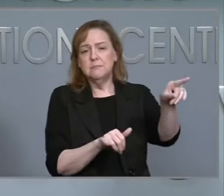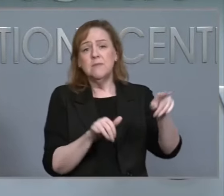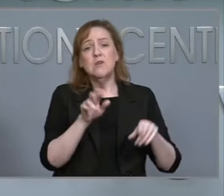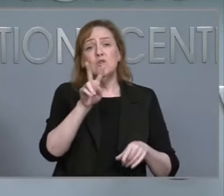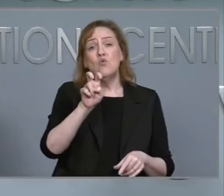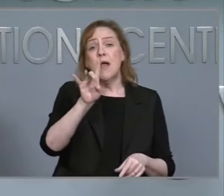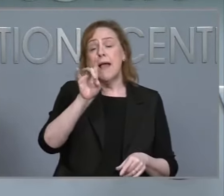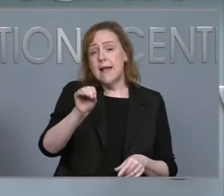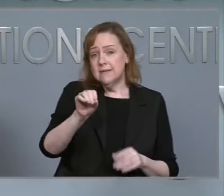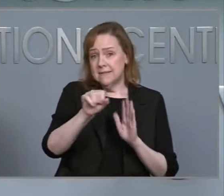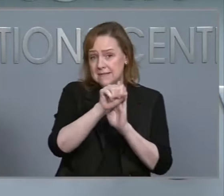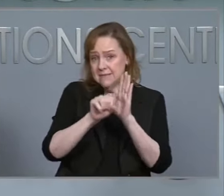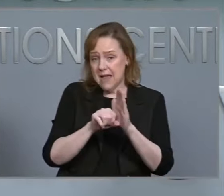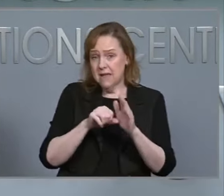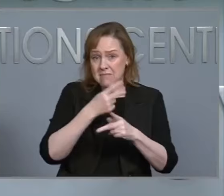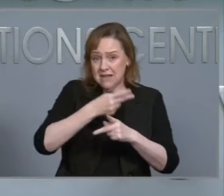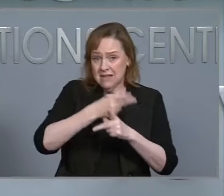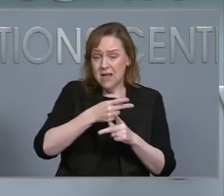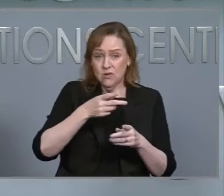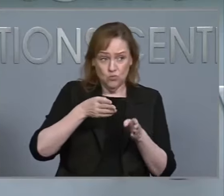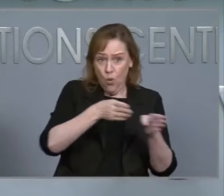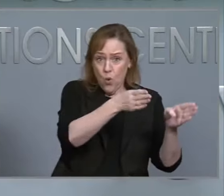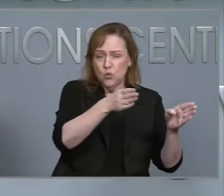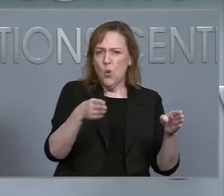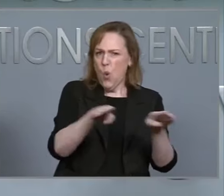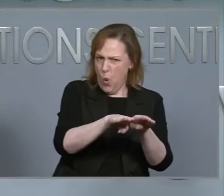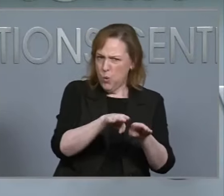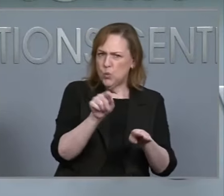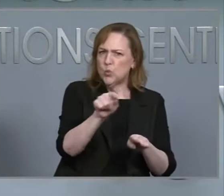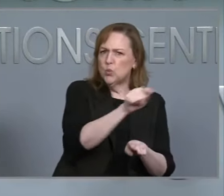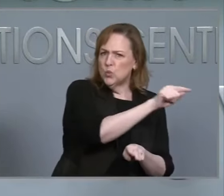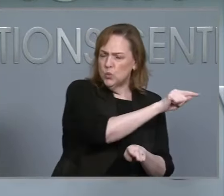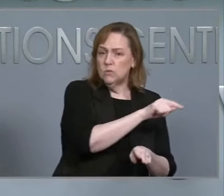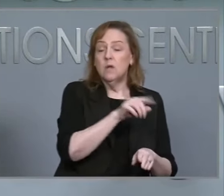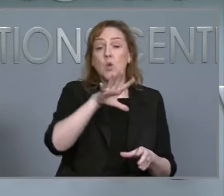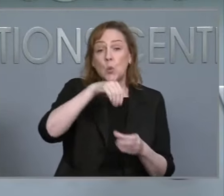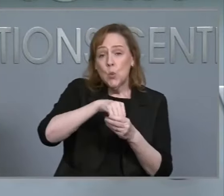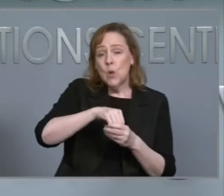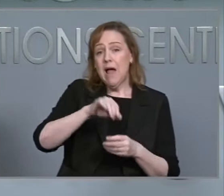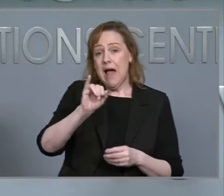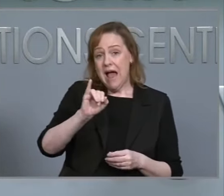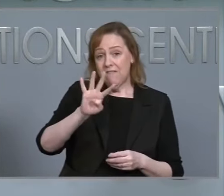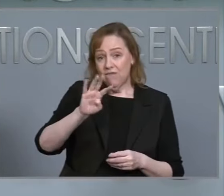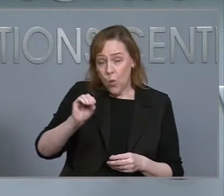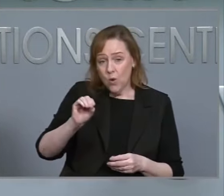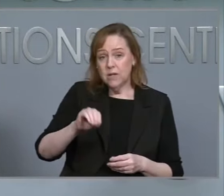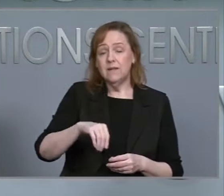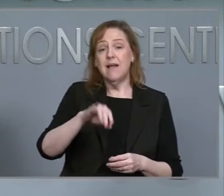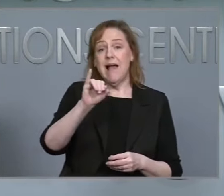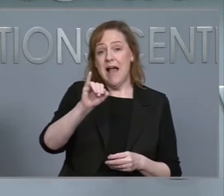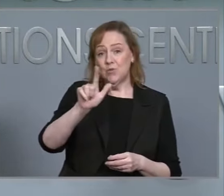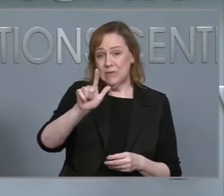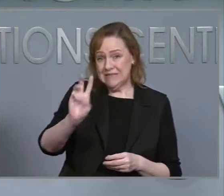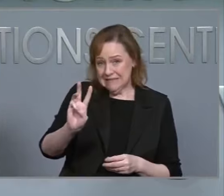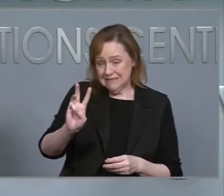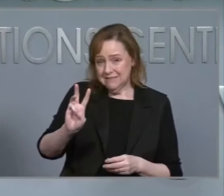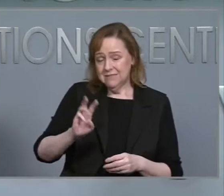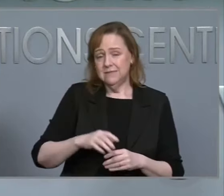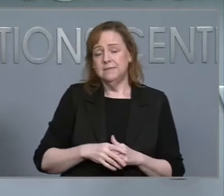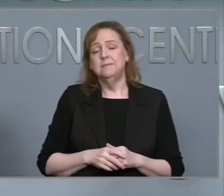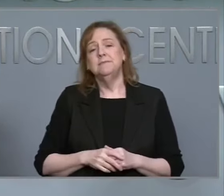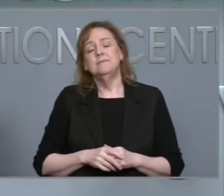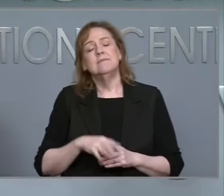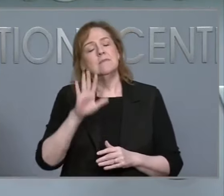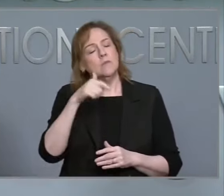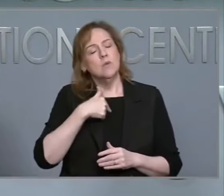state-maintained roads are closed, including parts of Interstate 40 and Interstate 26. Please stay